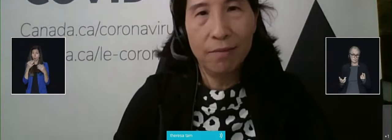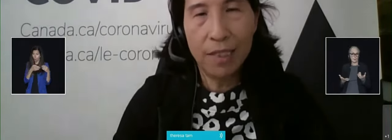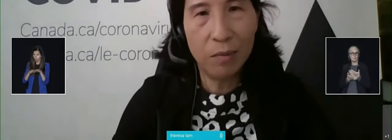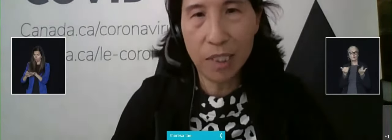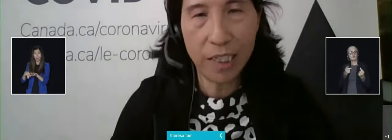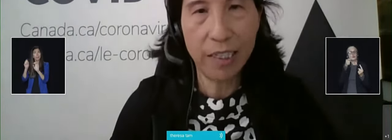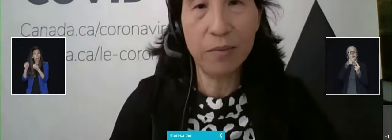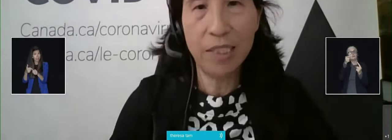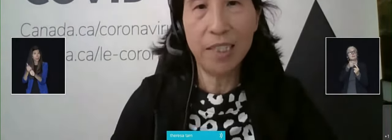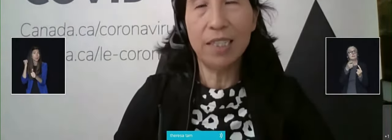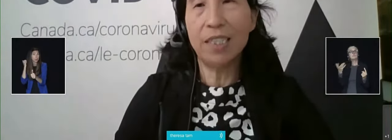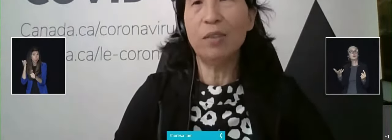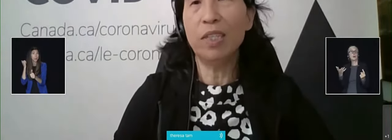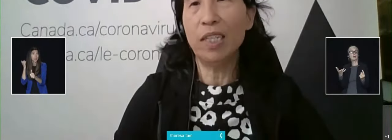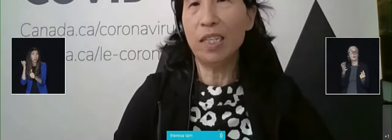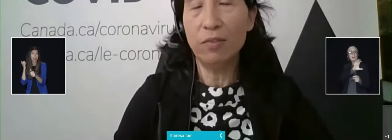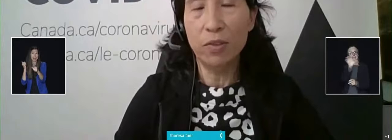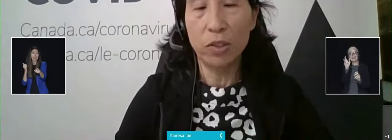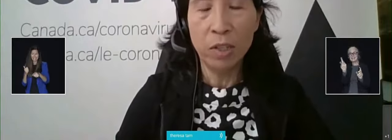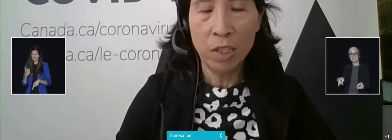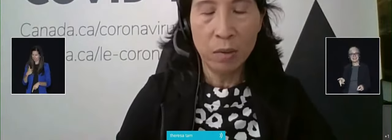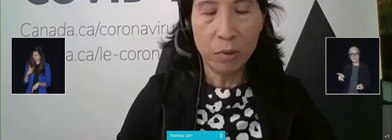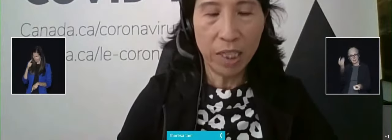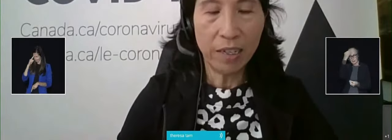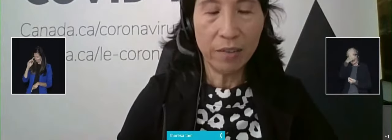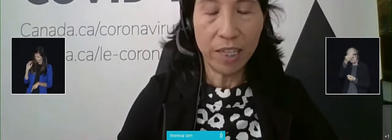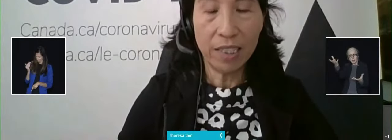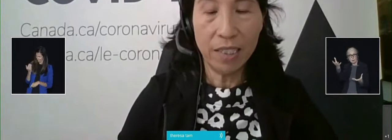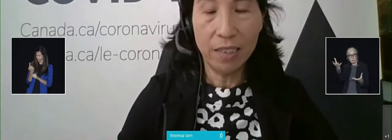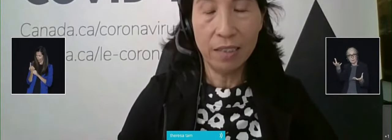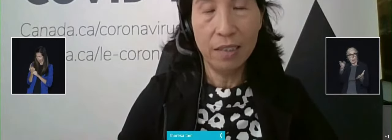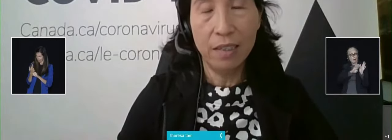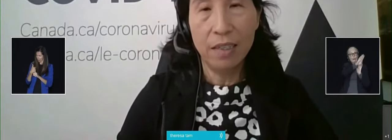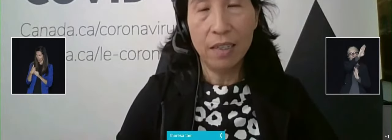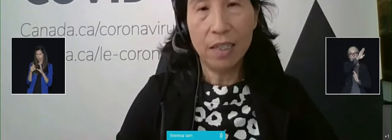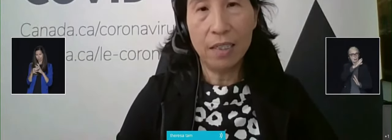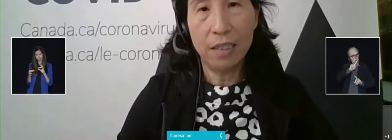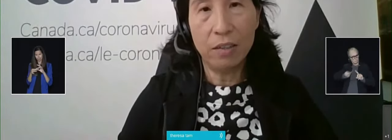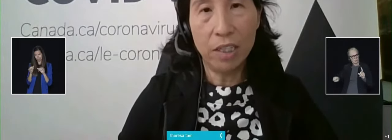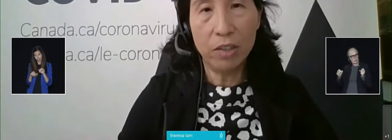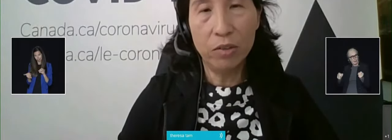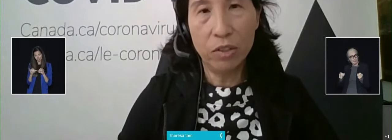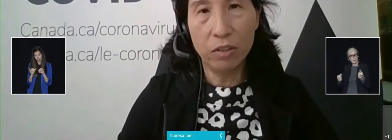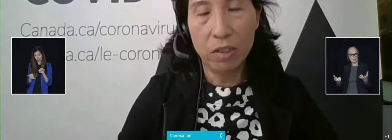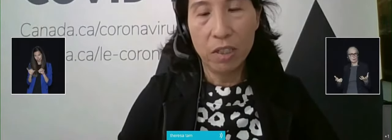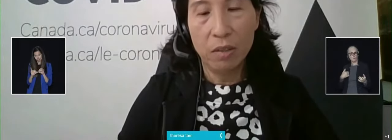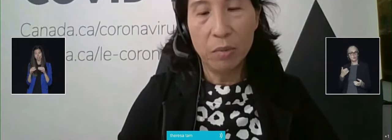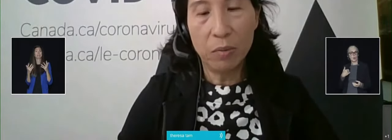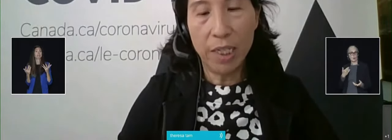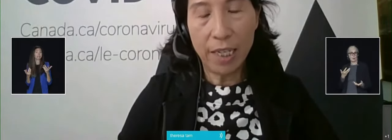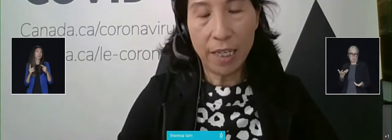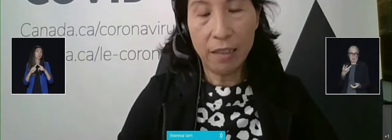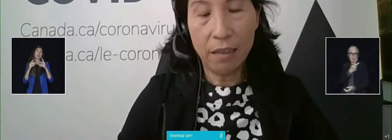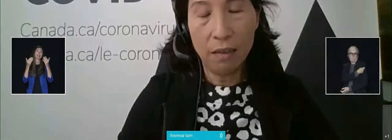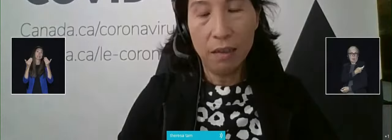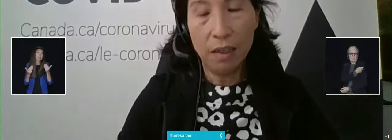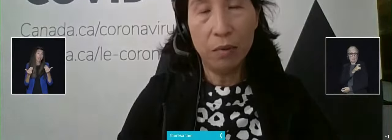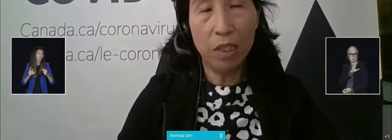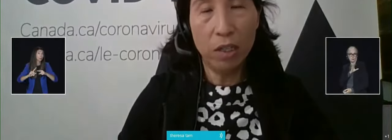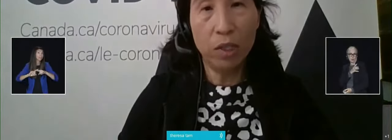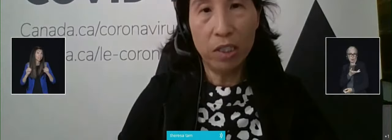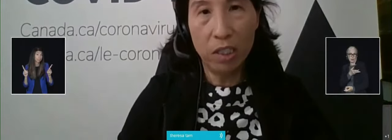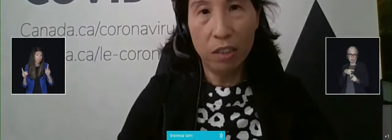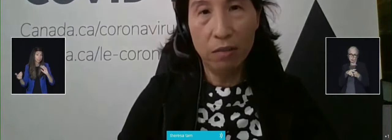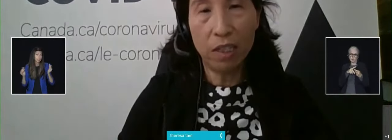seems like we said the same thing last fall, but we now have vaccines as a critical tool. But we can,